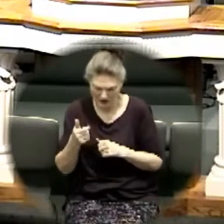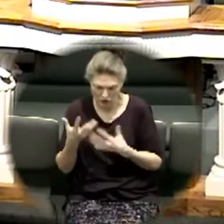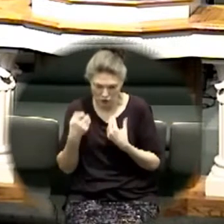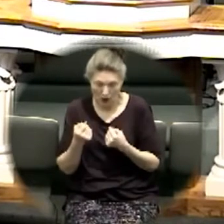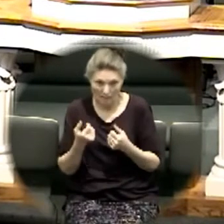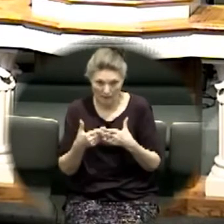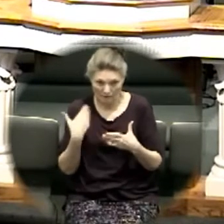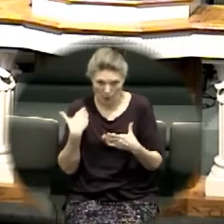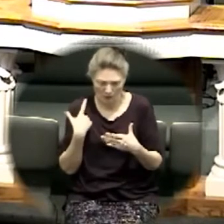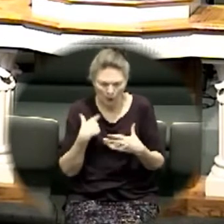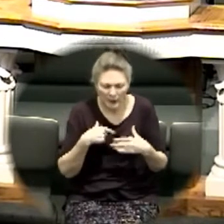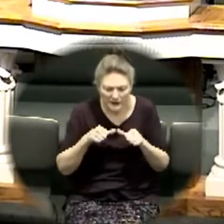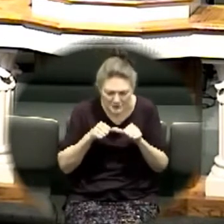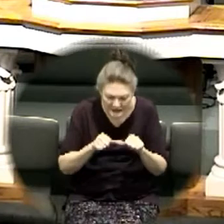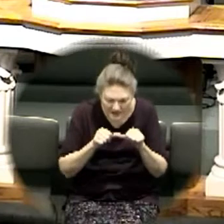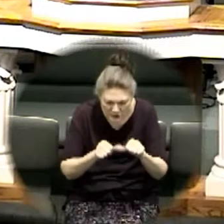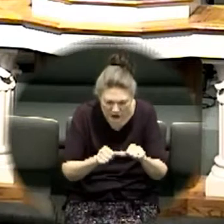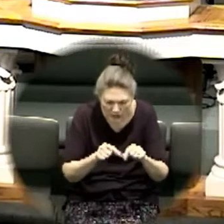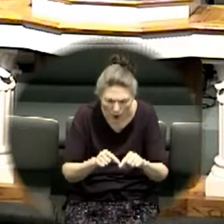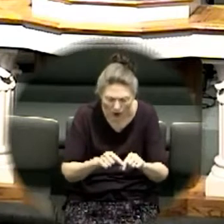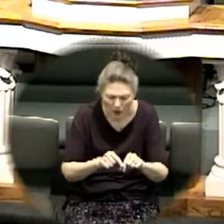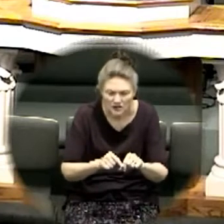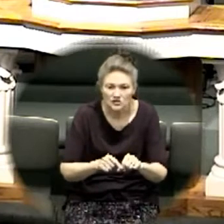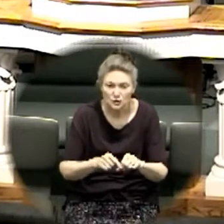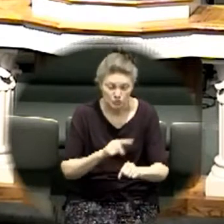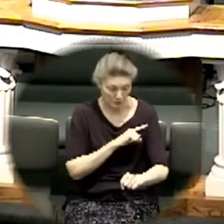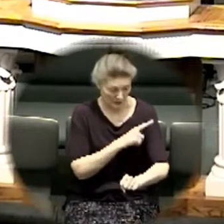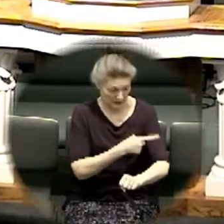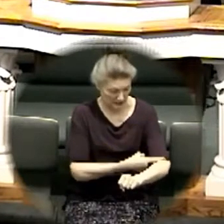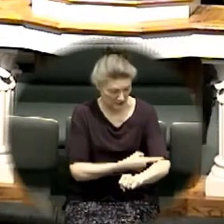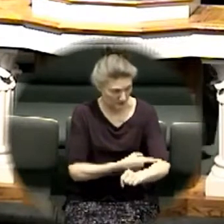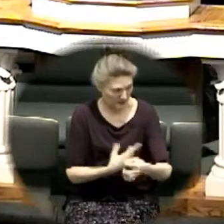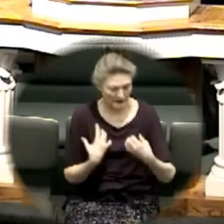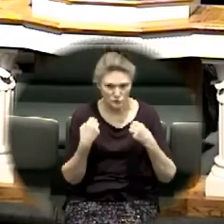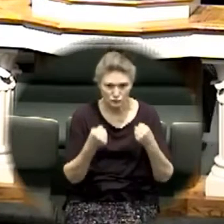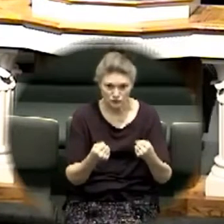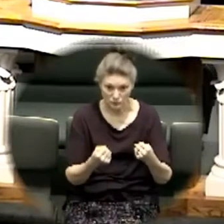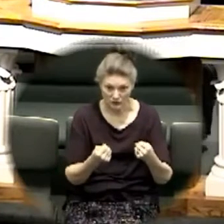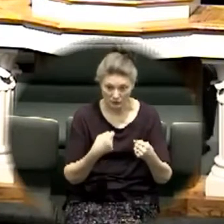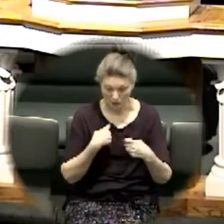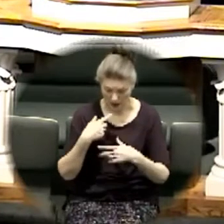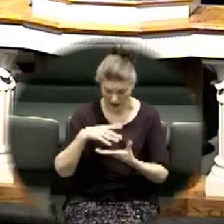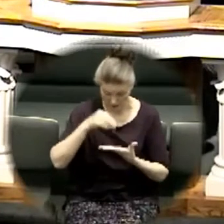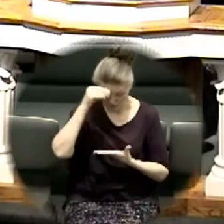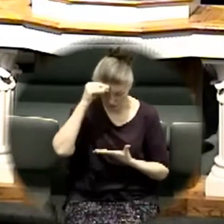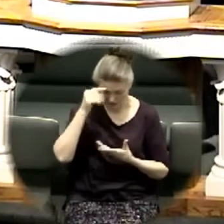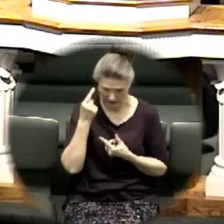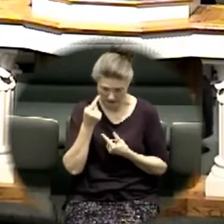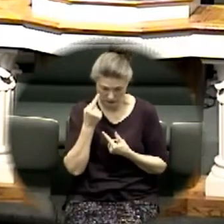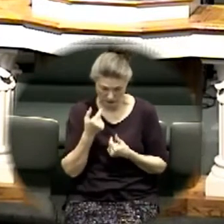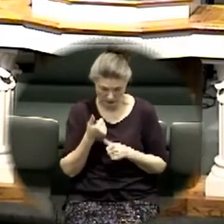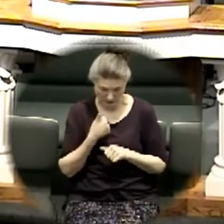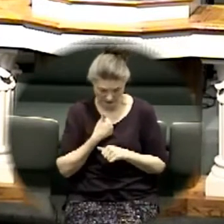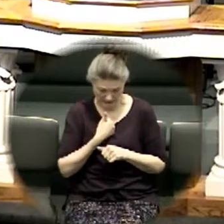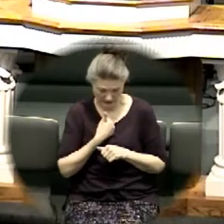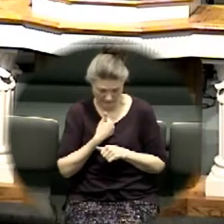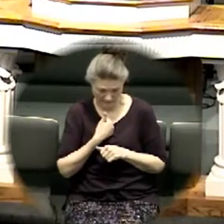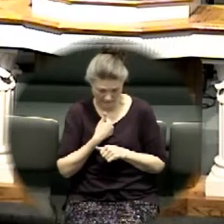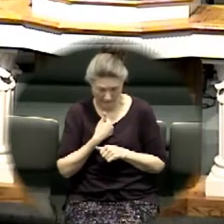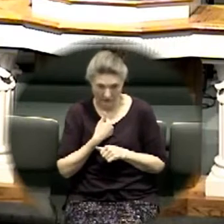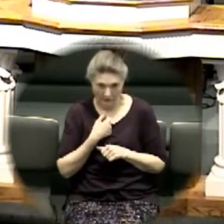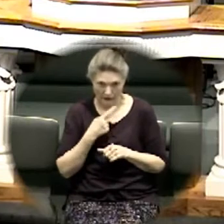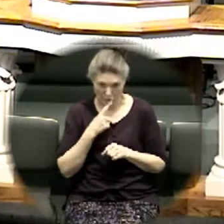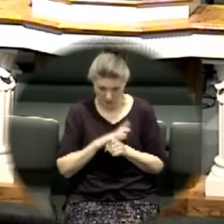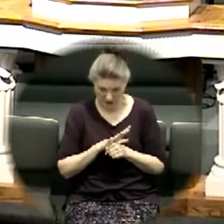to strengthen our muscles because what i learned and i considered myself a pretty committed prayer person